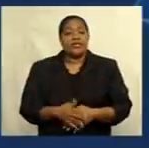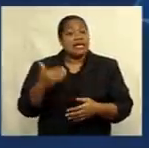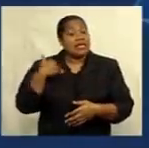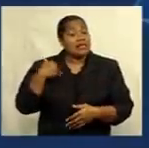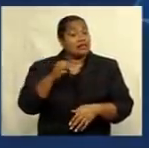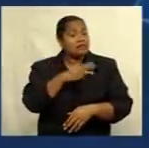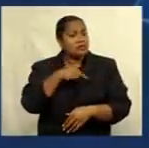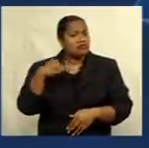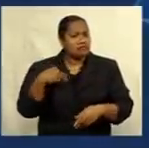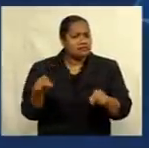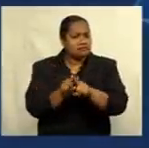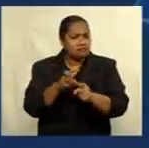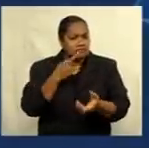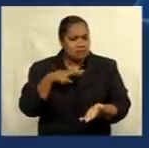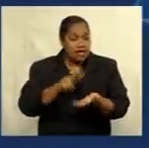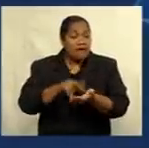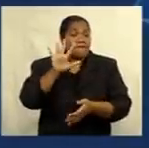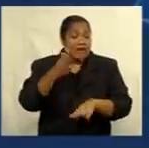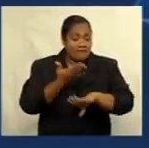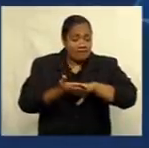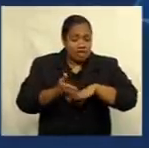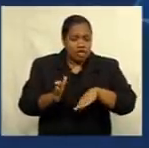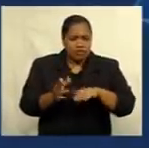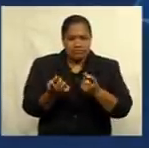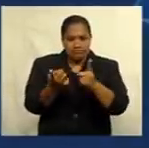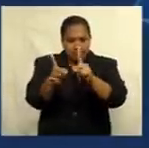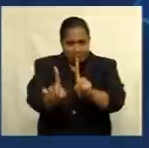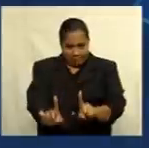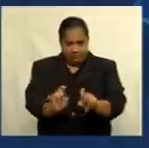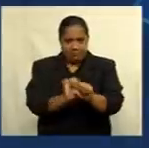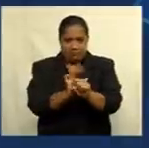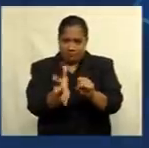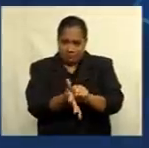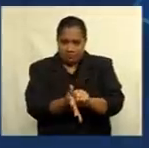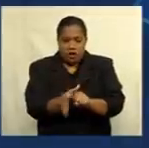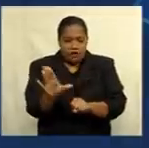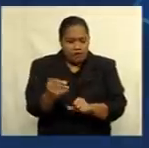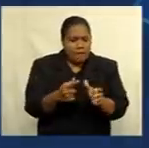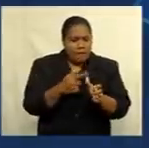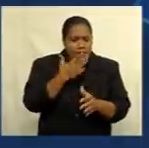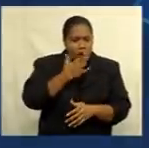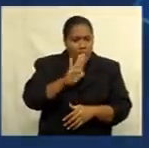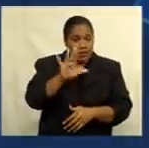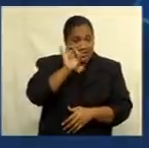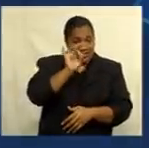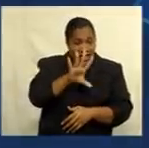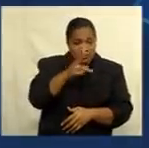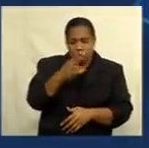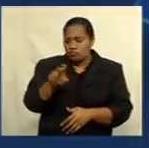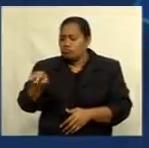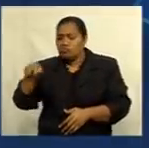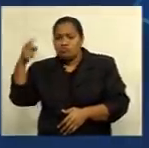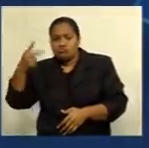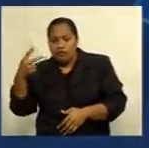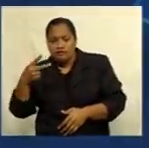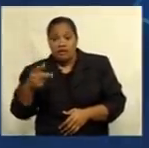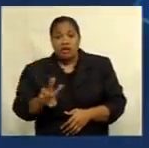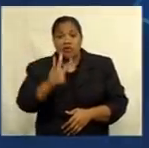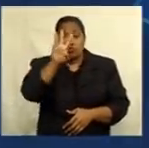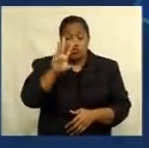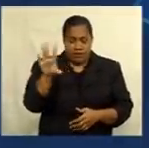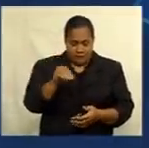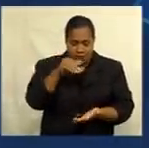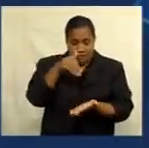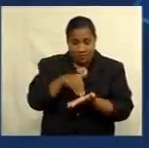also recorded five new COVID-19 deaths for the period August 10th to the 12th. Three are from the Central Division